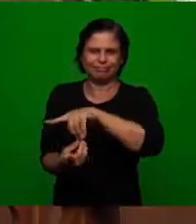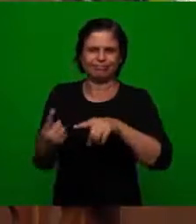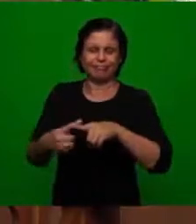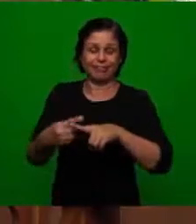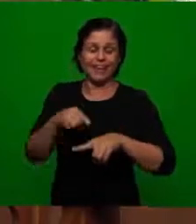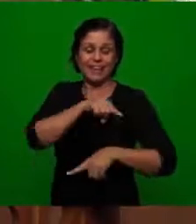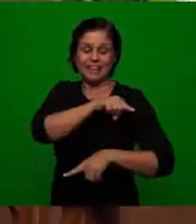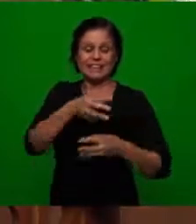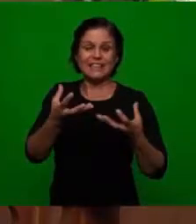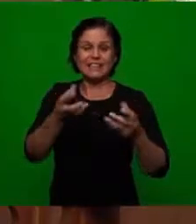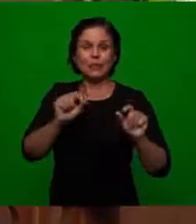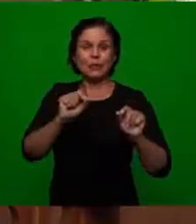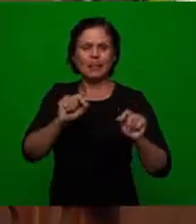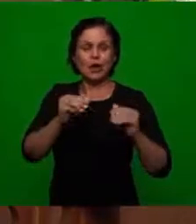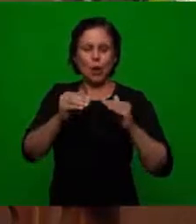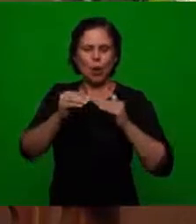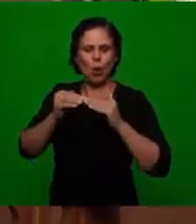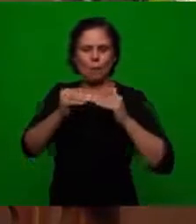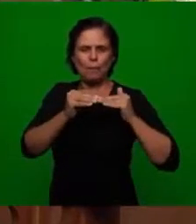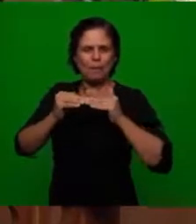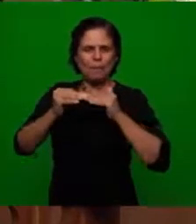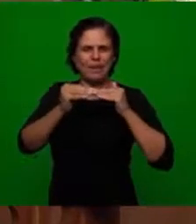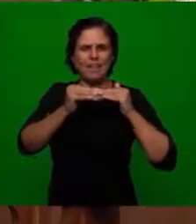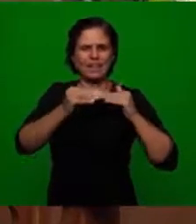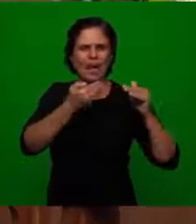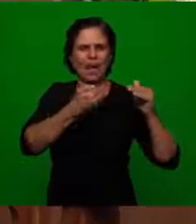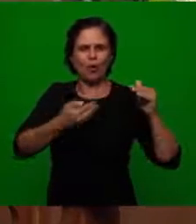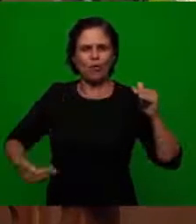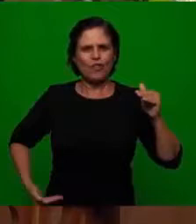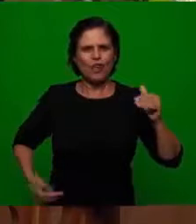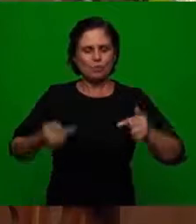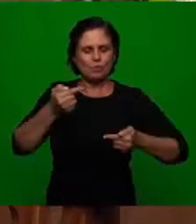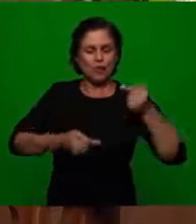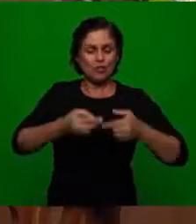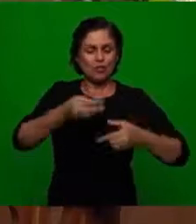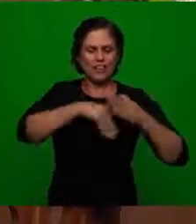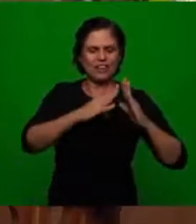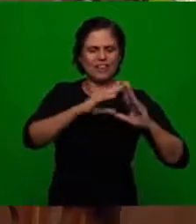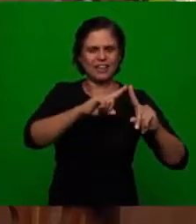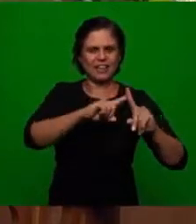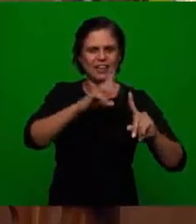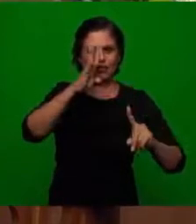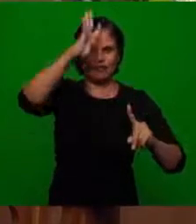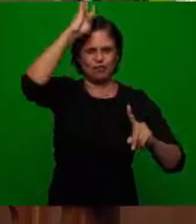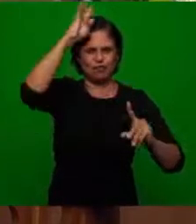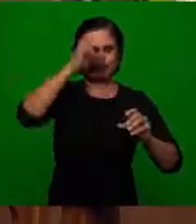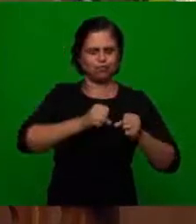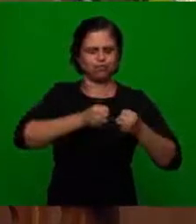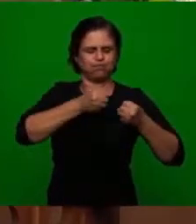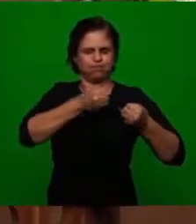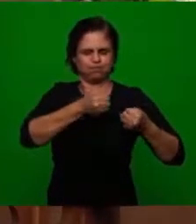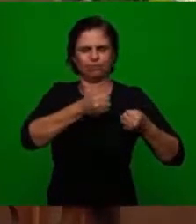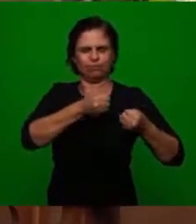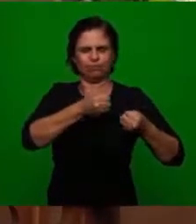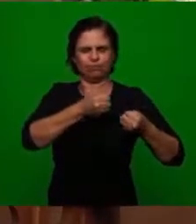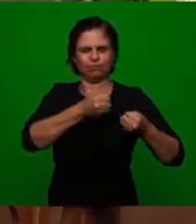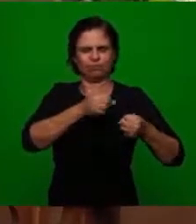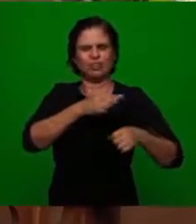comparable with the government political government that was established in the life of the church and strengthened